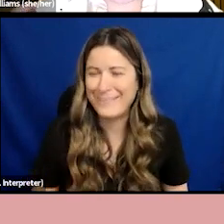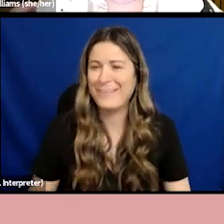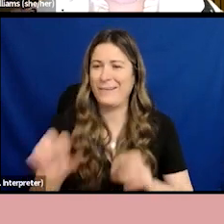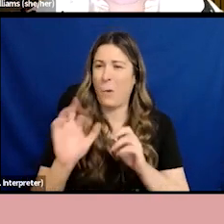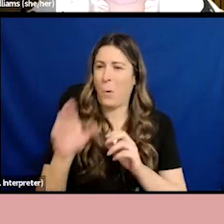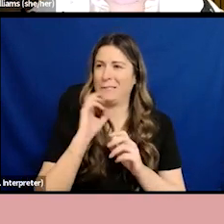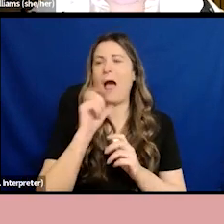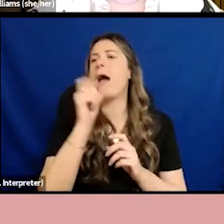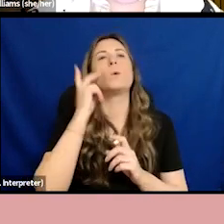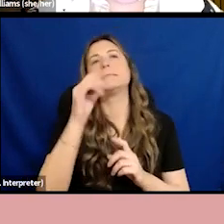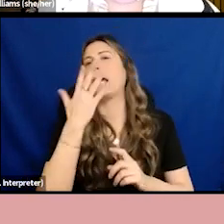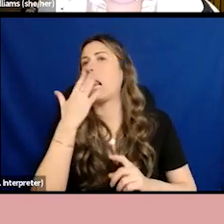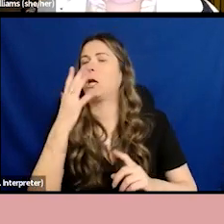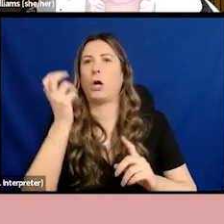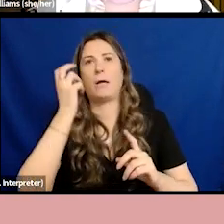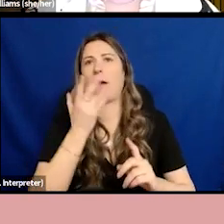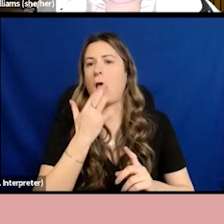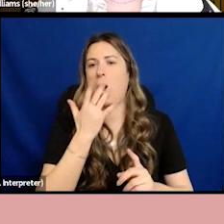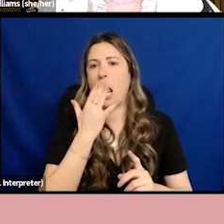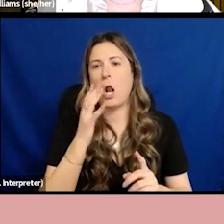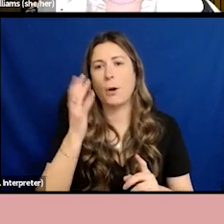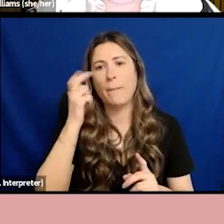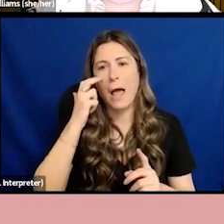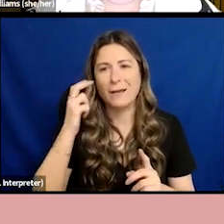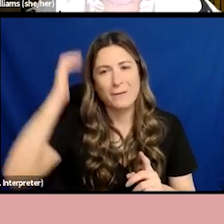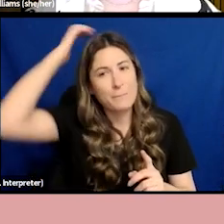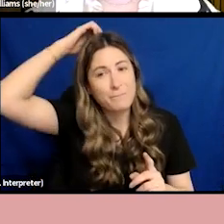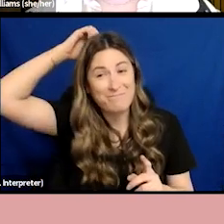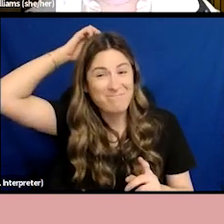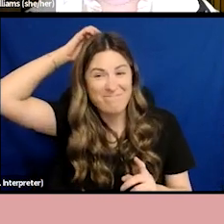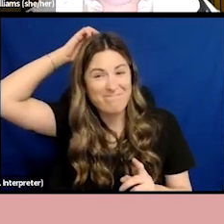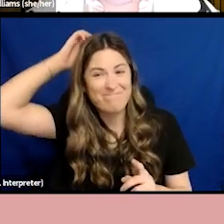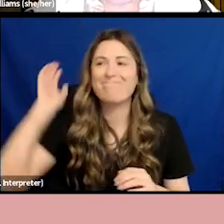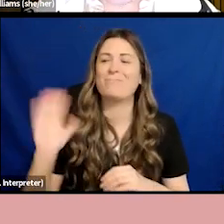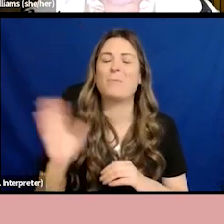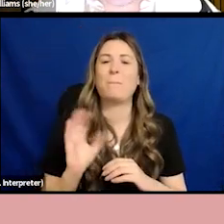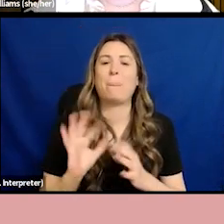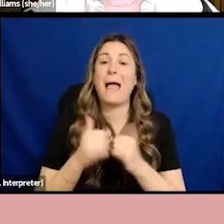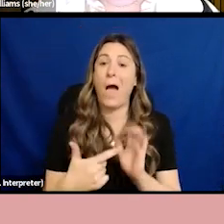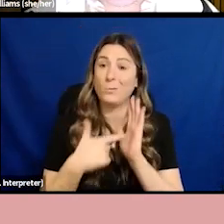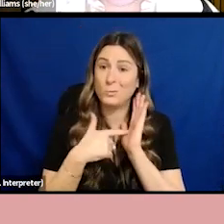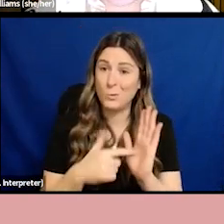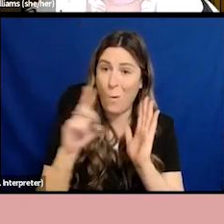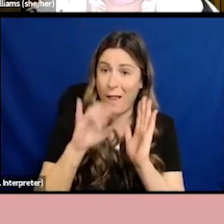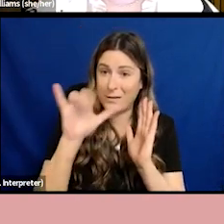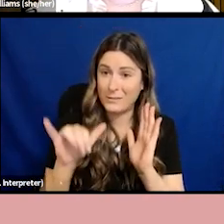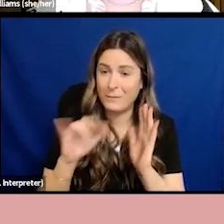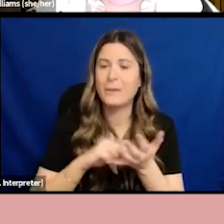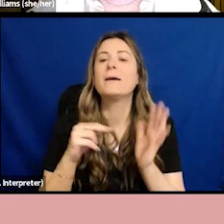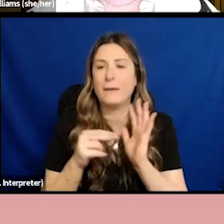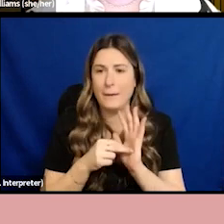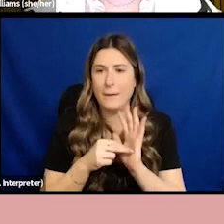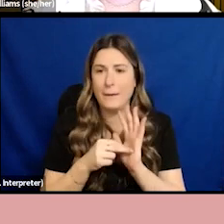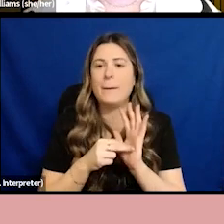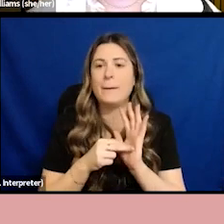with our marginalized friends and colleagues by understanding what their challenges are and working together to understand